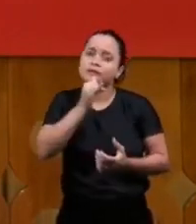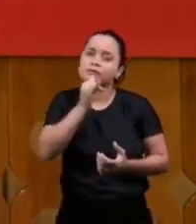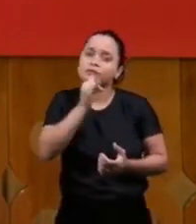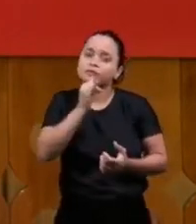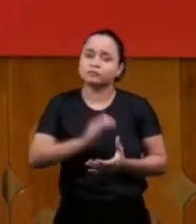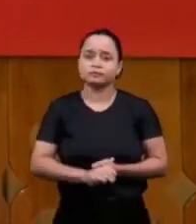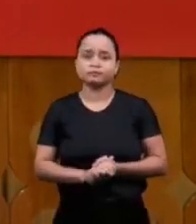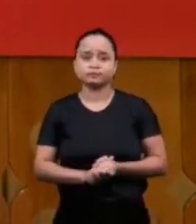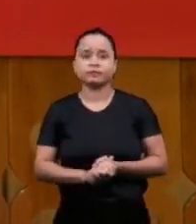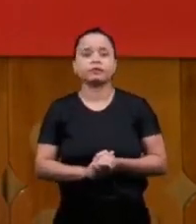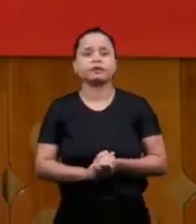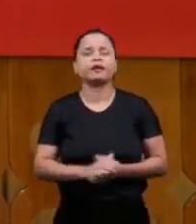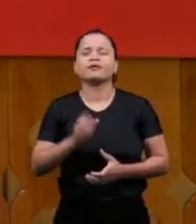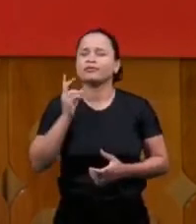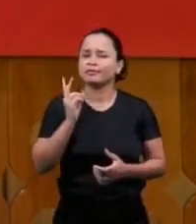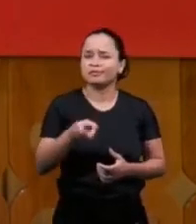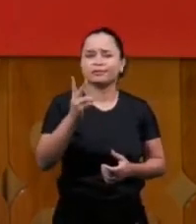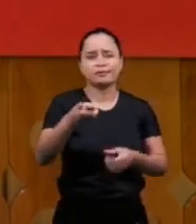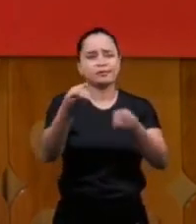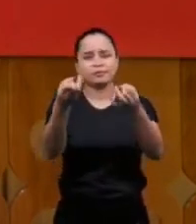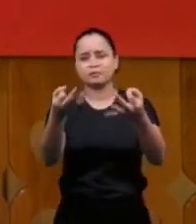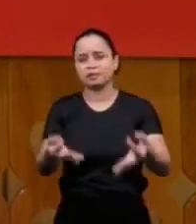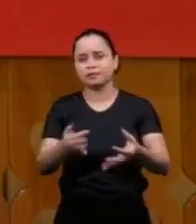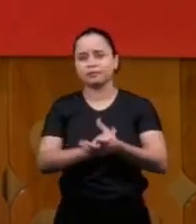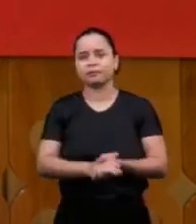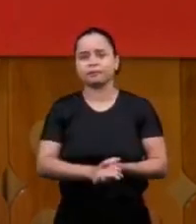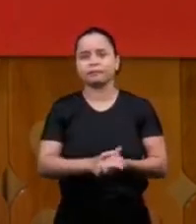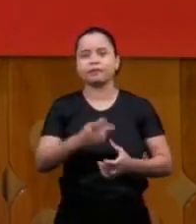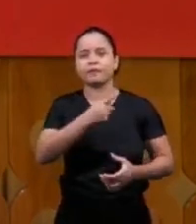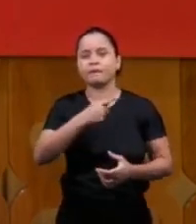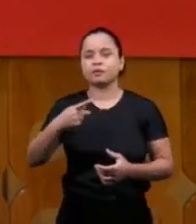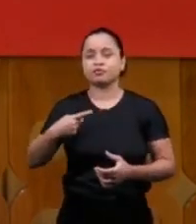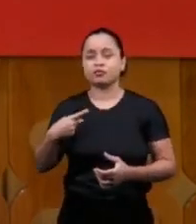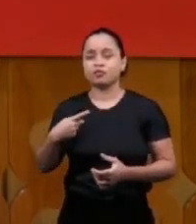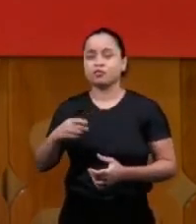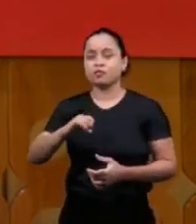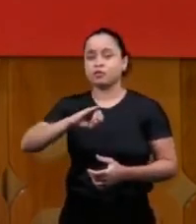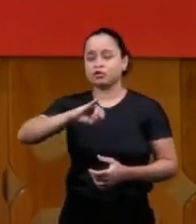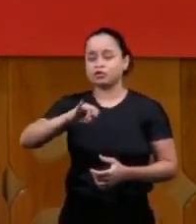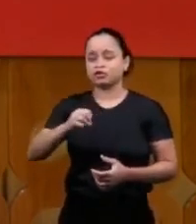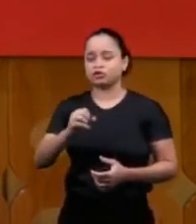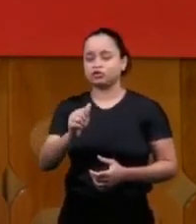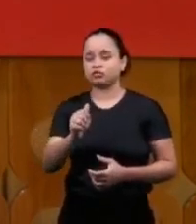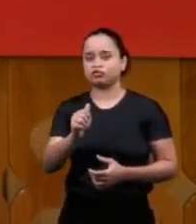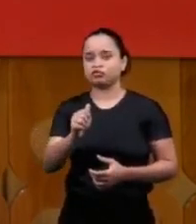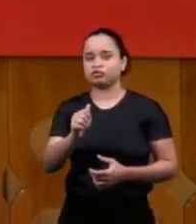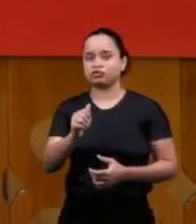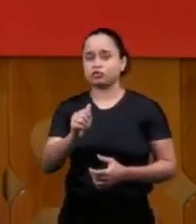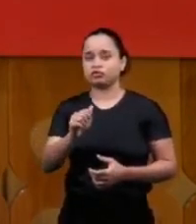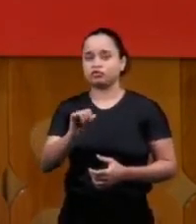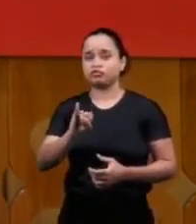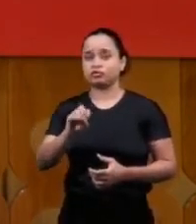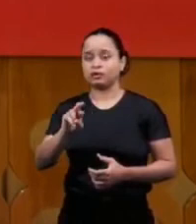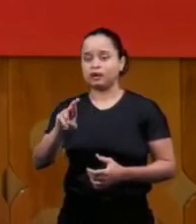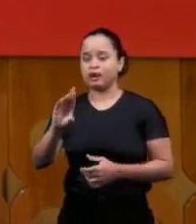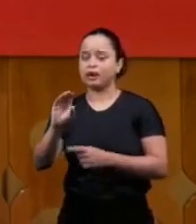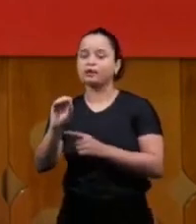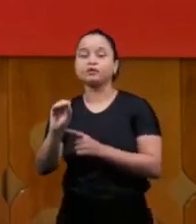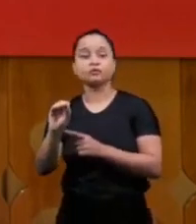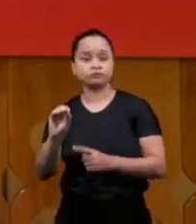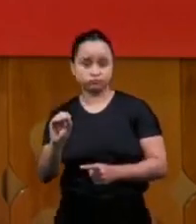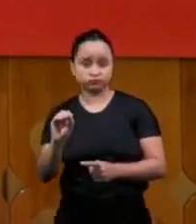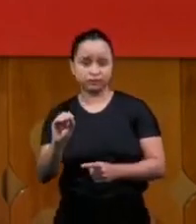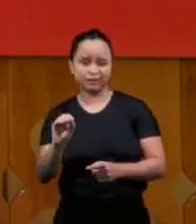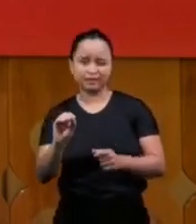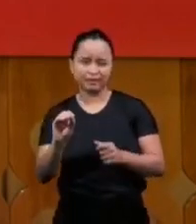I always speak of this was Pastor Jairo I want to repeat a classic a